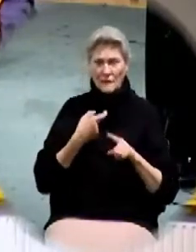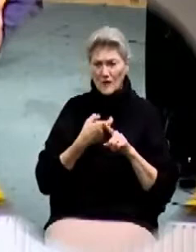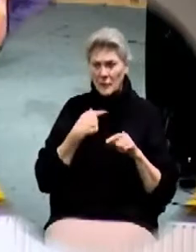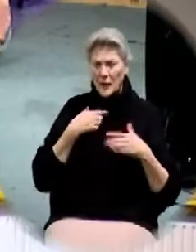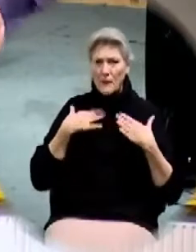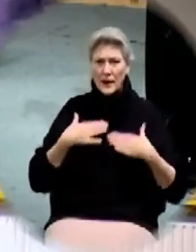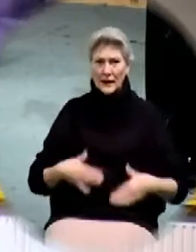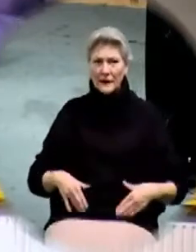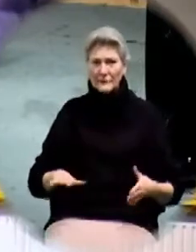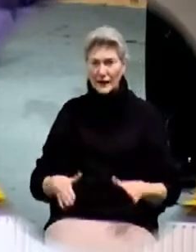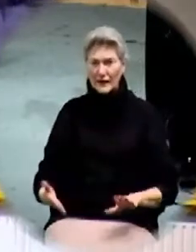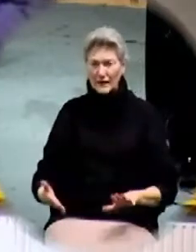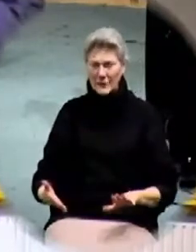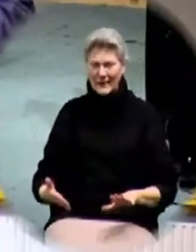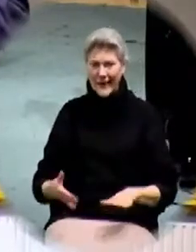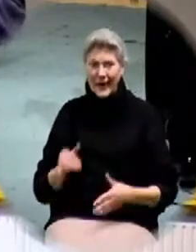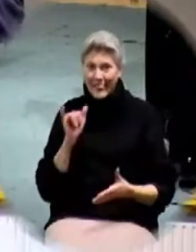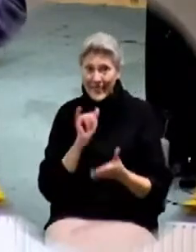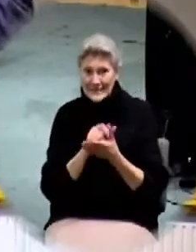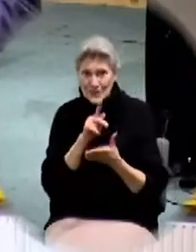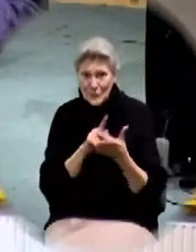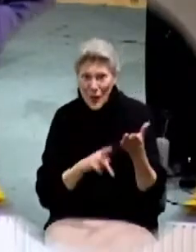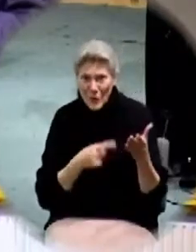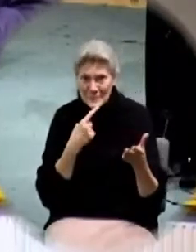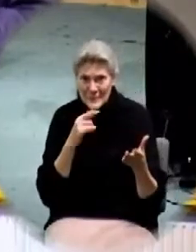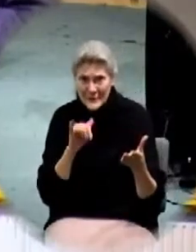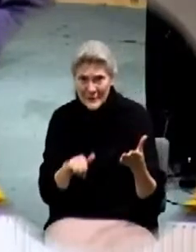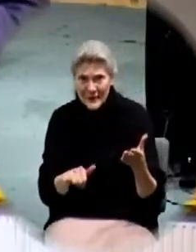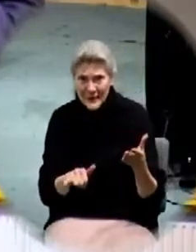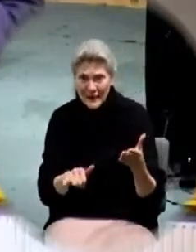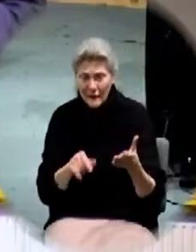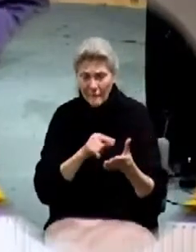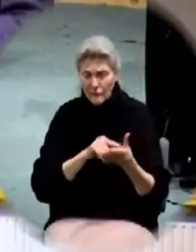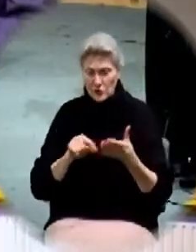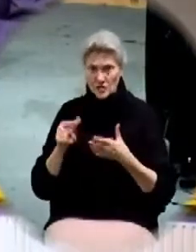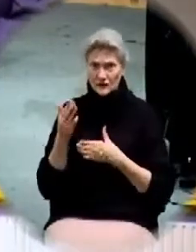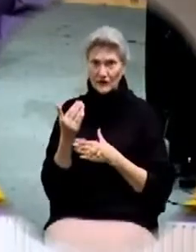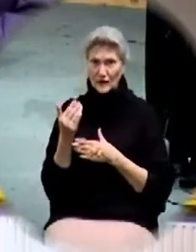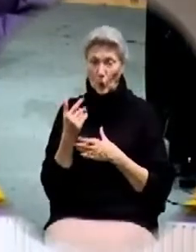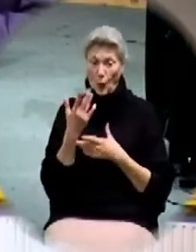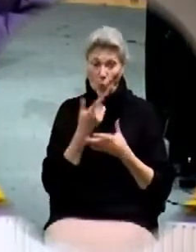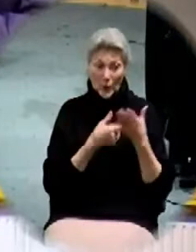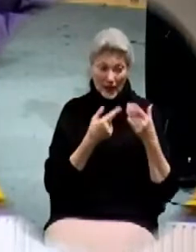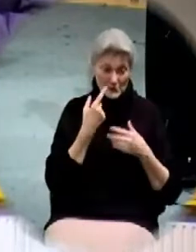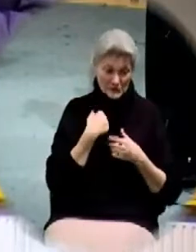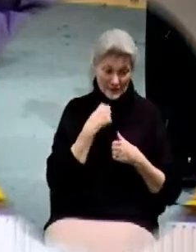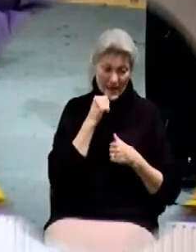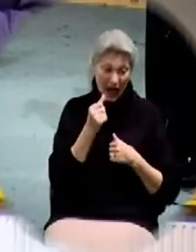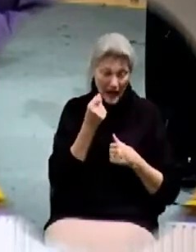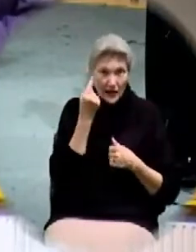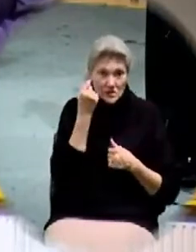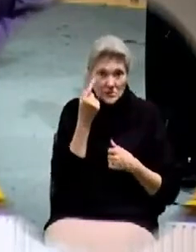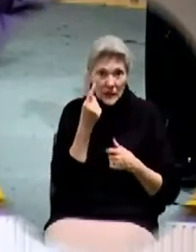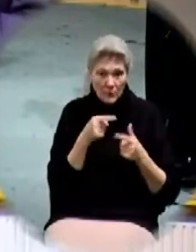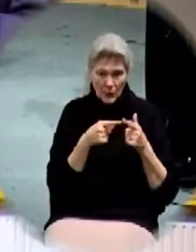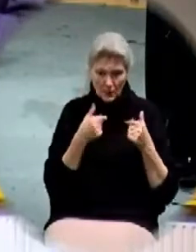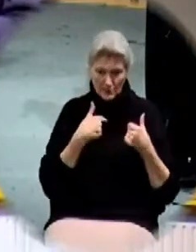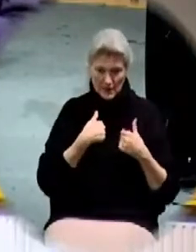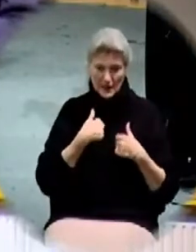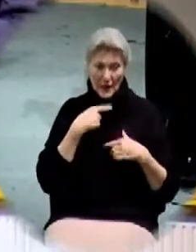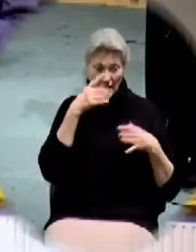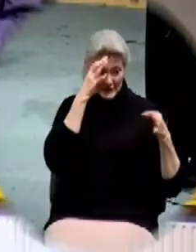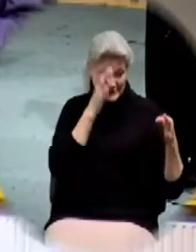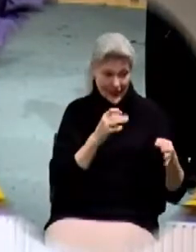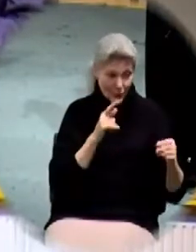what was he saying? Well, verse 15 in another translation says, What I don't understand about myself is that I decide one way,